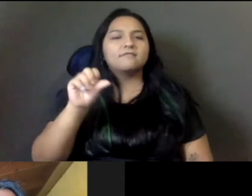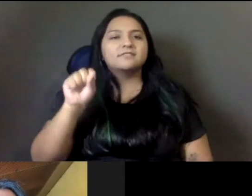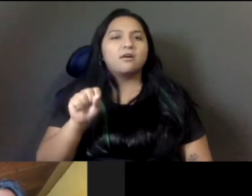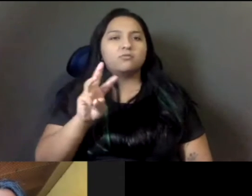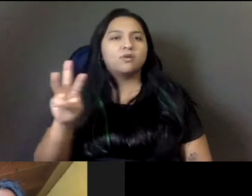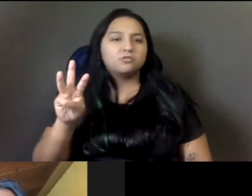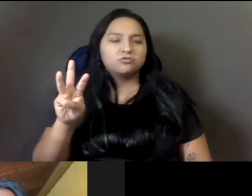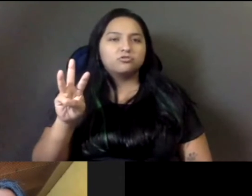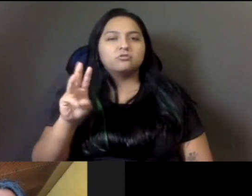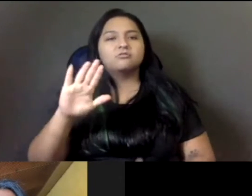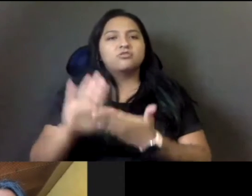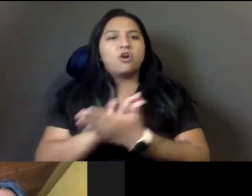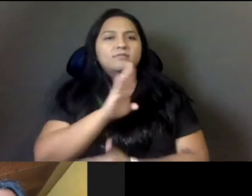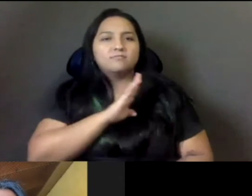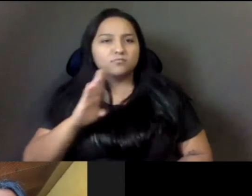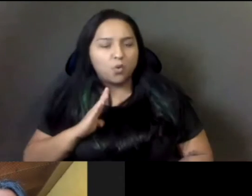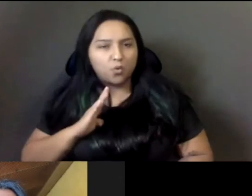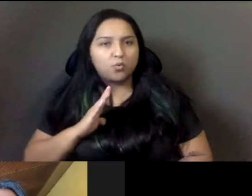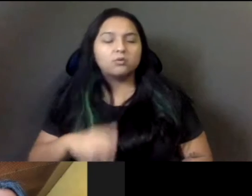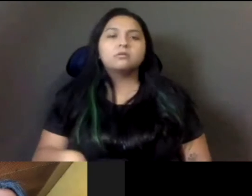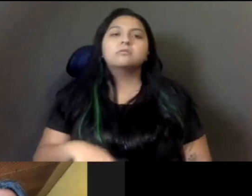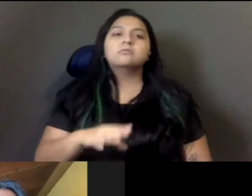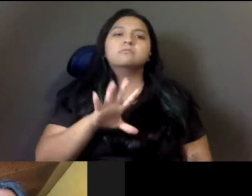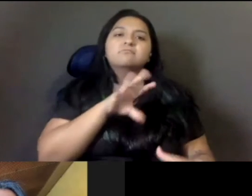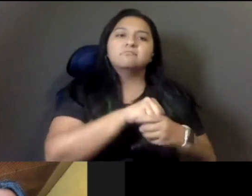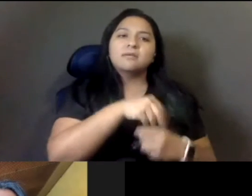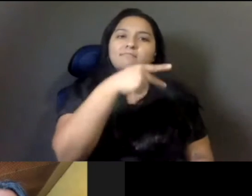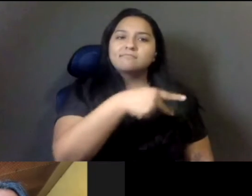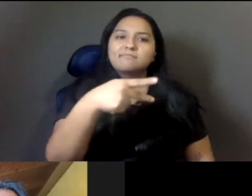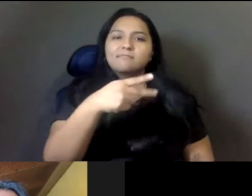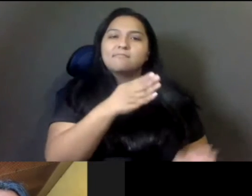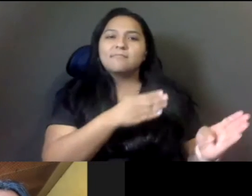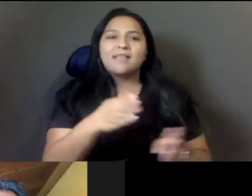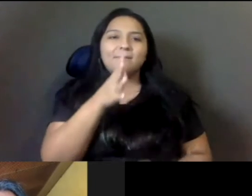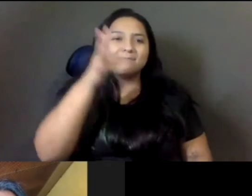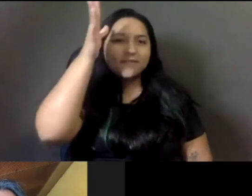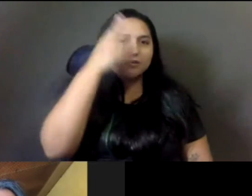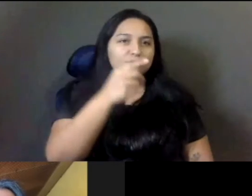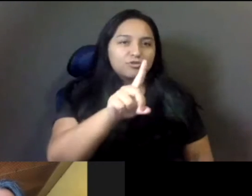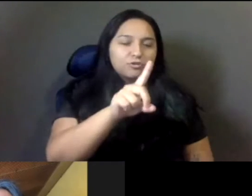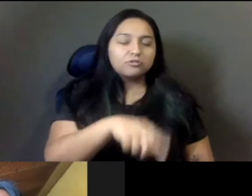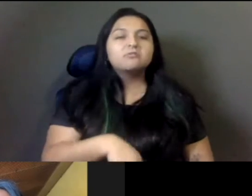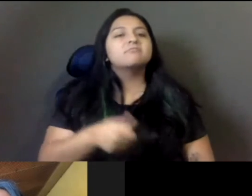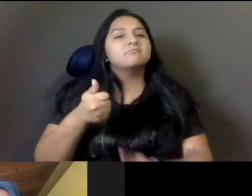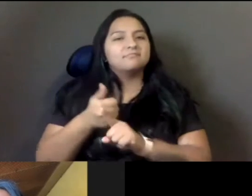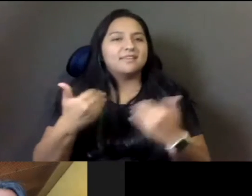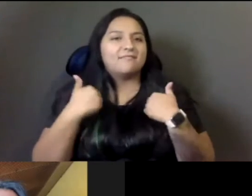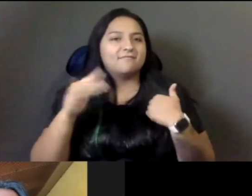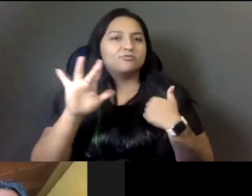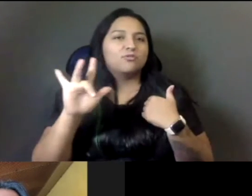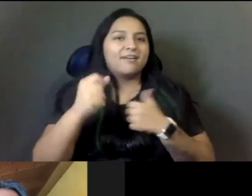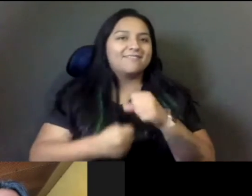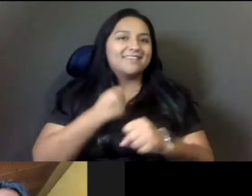and government relations at Planned Parenthood of the Pacific Southwest. And it has 25 years of experience in community work and